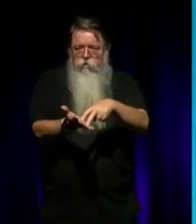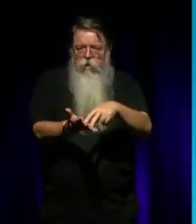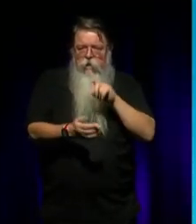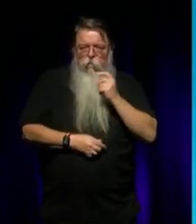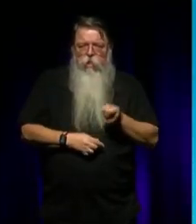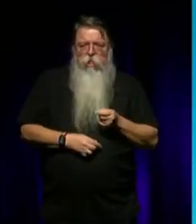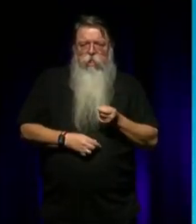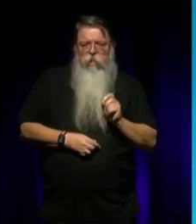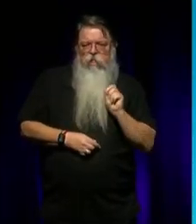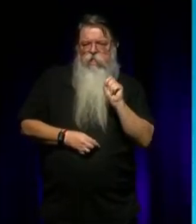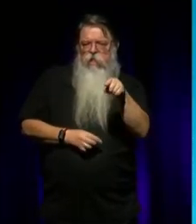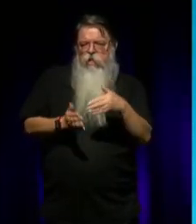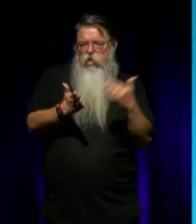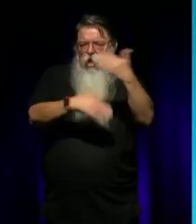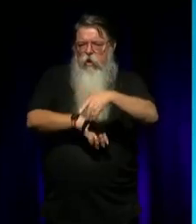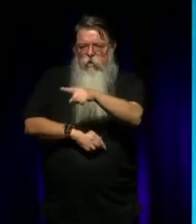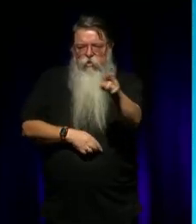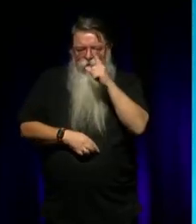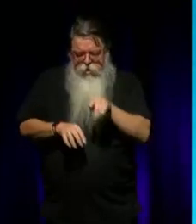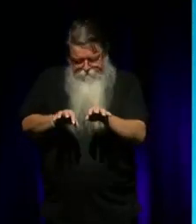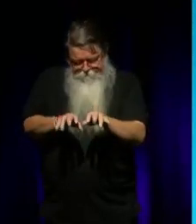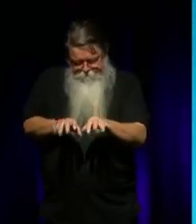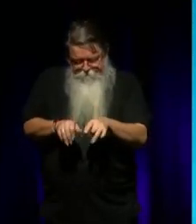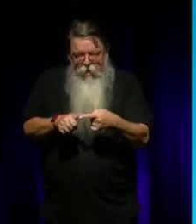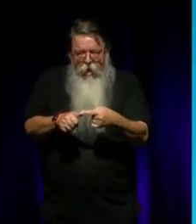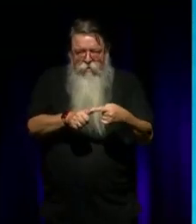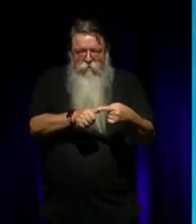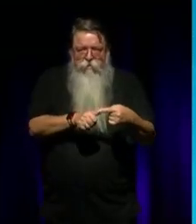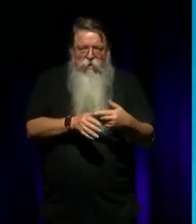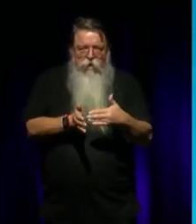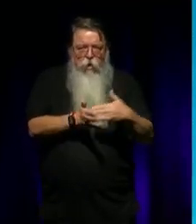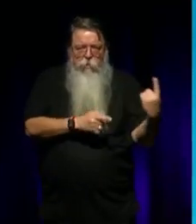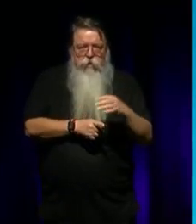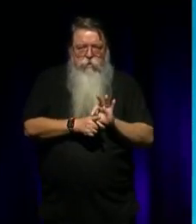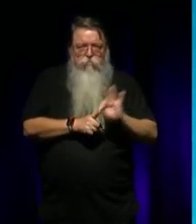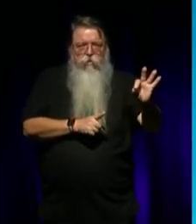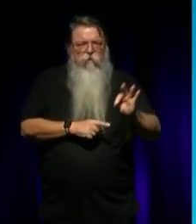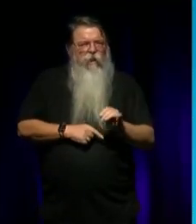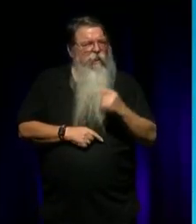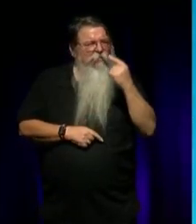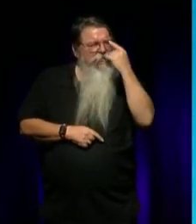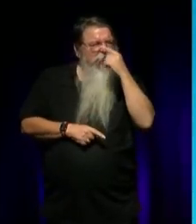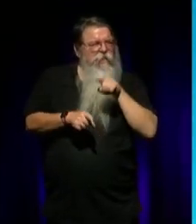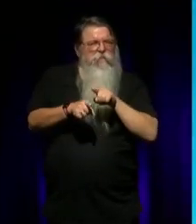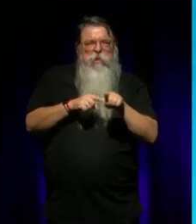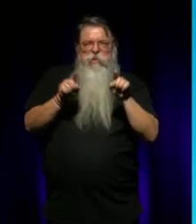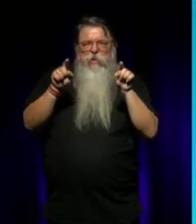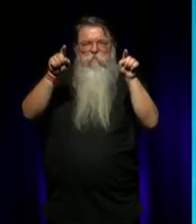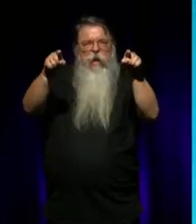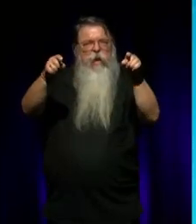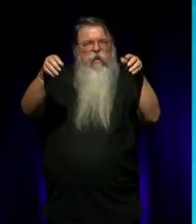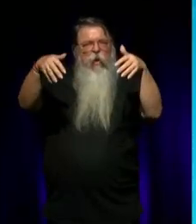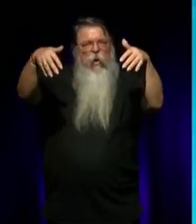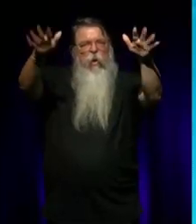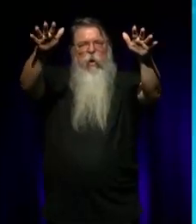in your inbox tonight. And so, you can tell us then. I think most of the people at the back have already gone out the back door. But if those up the top